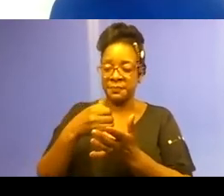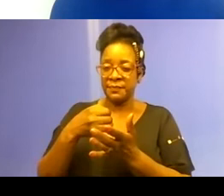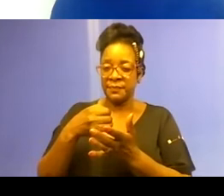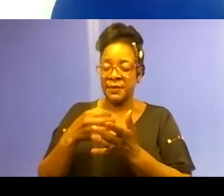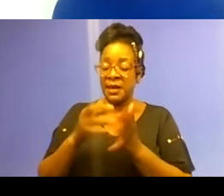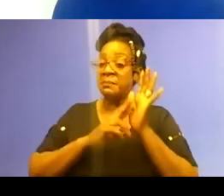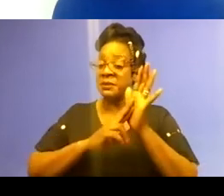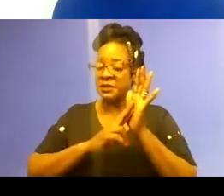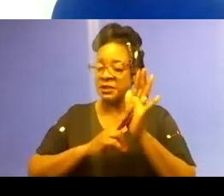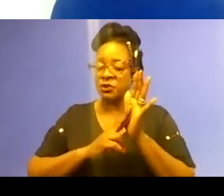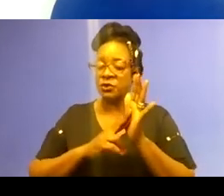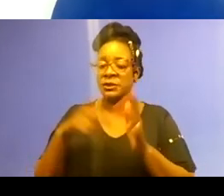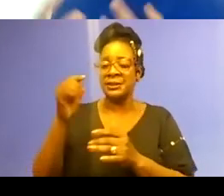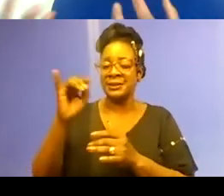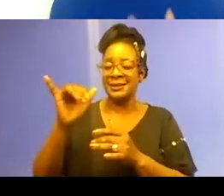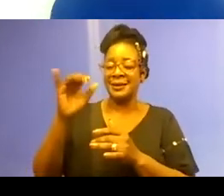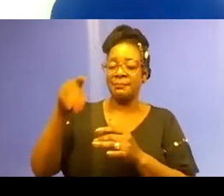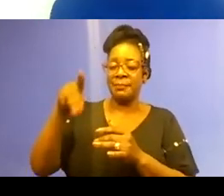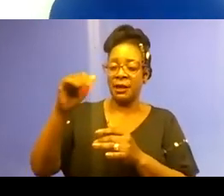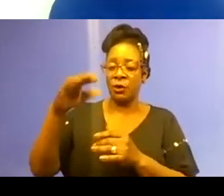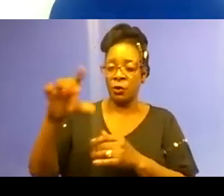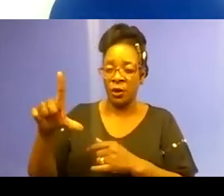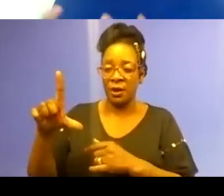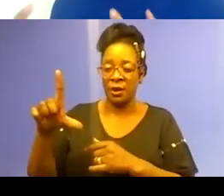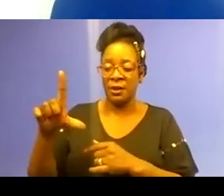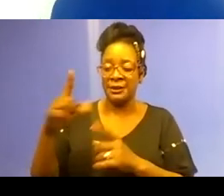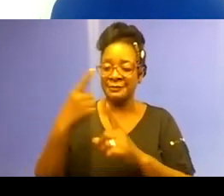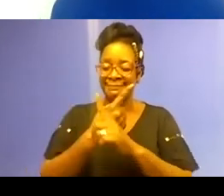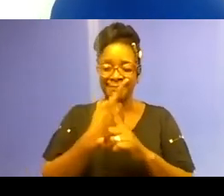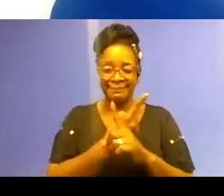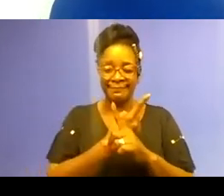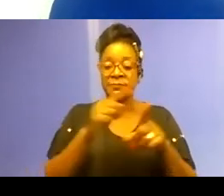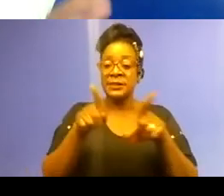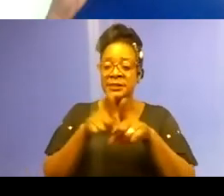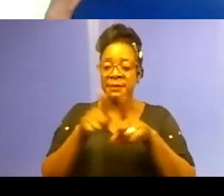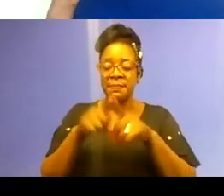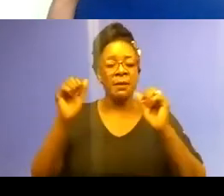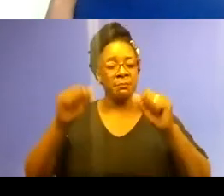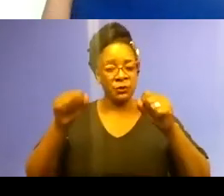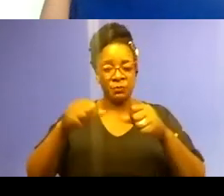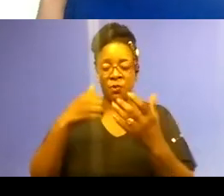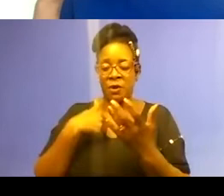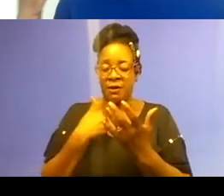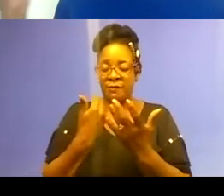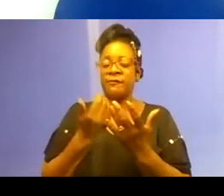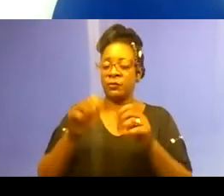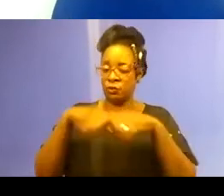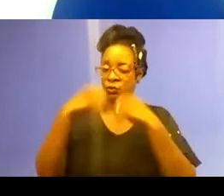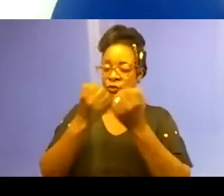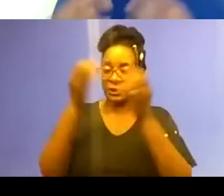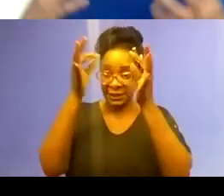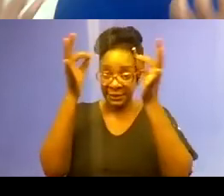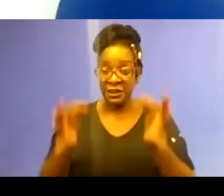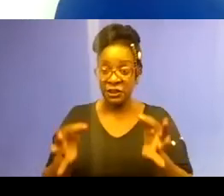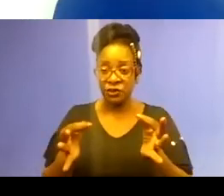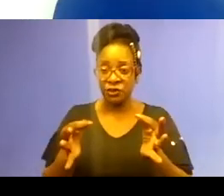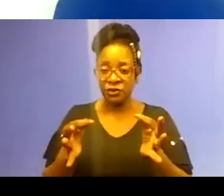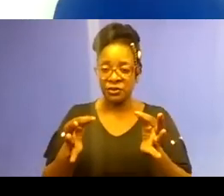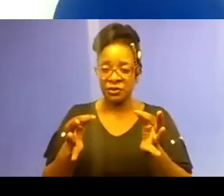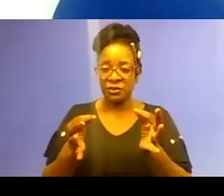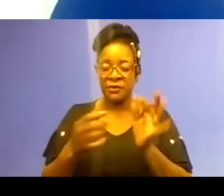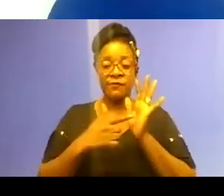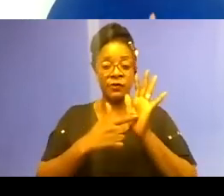media representations, but this also could look like cultural domination. So for example, if in a work